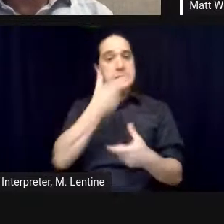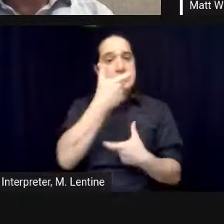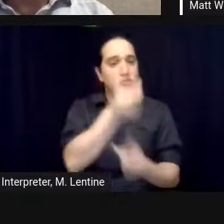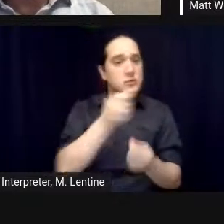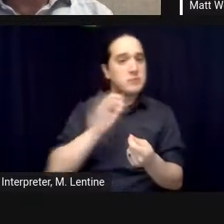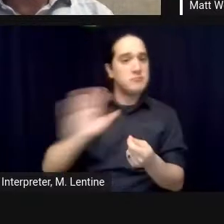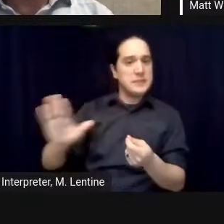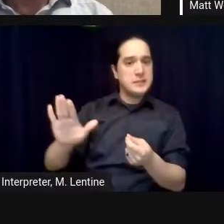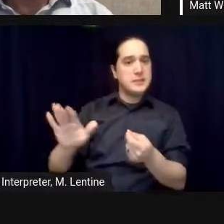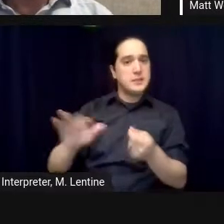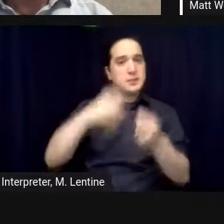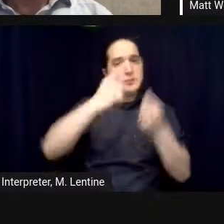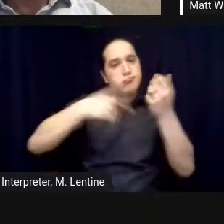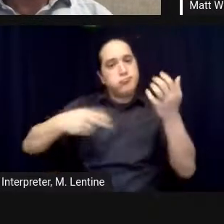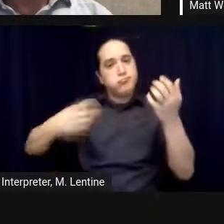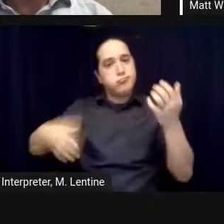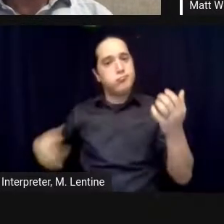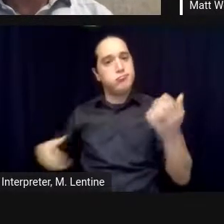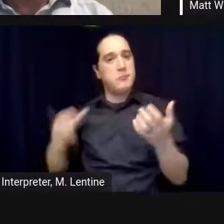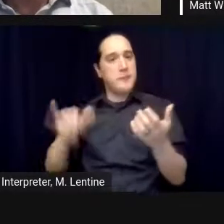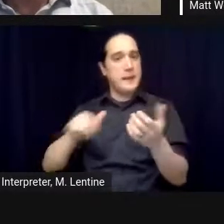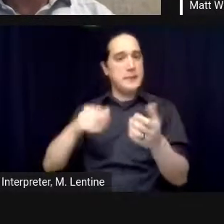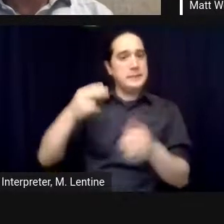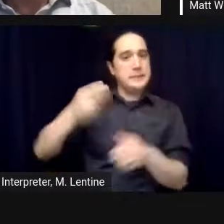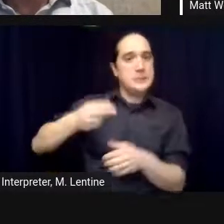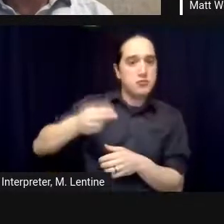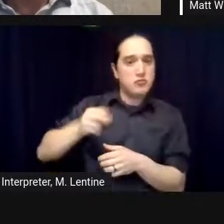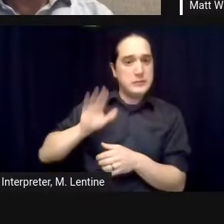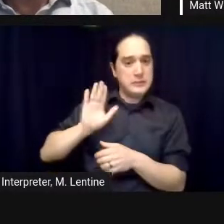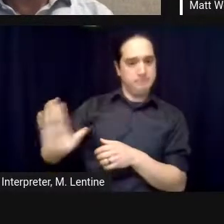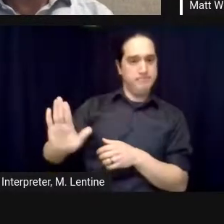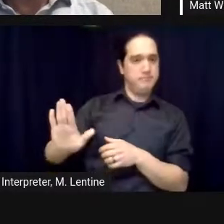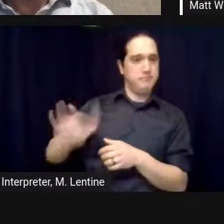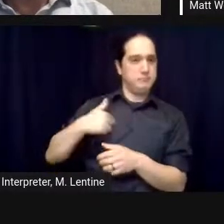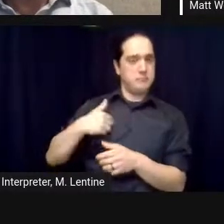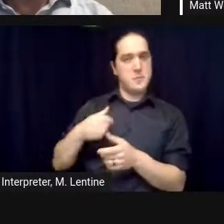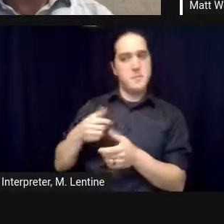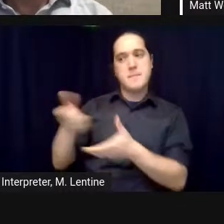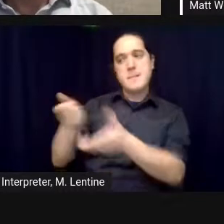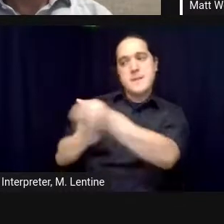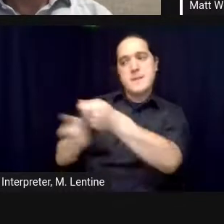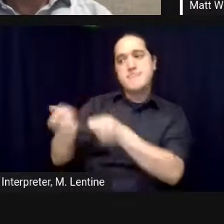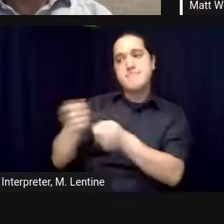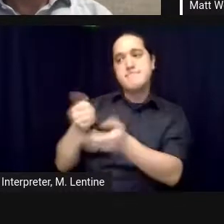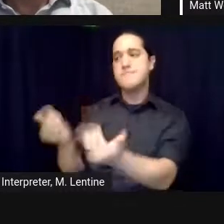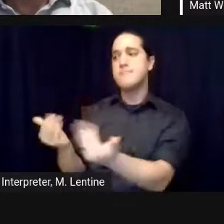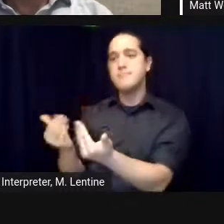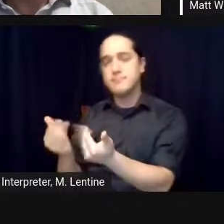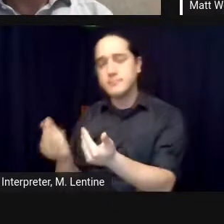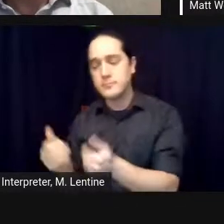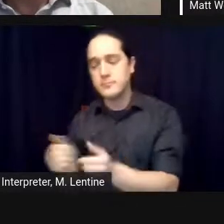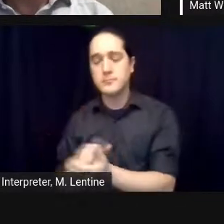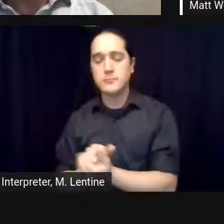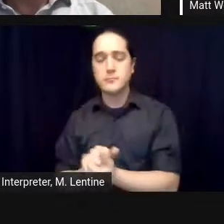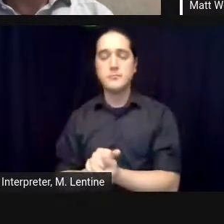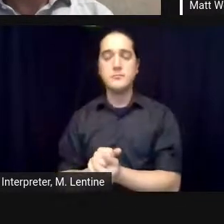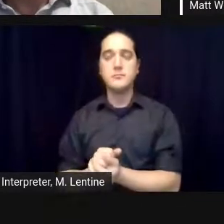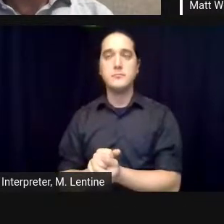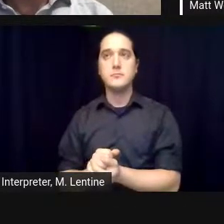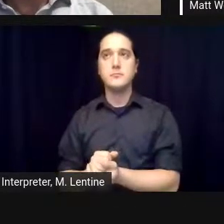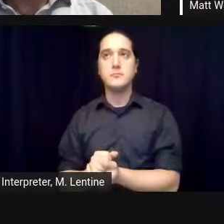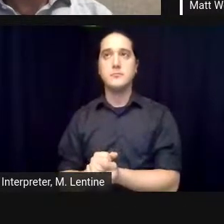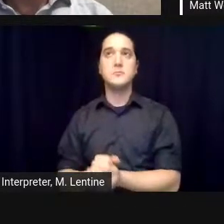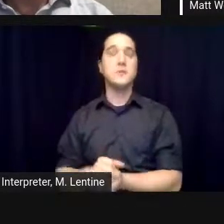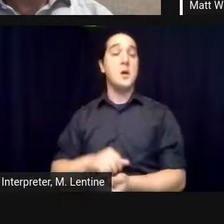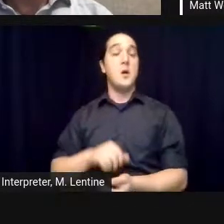add to the conversation and stacy and i went deep into the history of biosphere 2 and recognized that there was a prevailing media